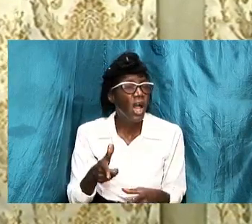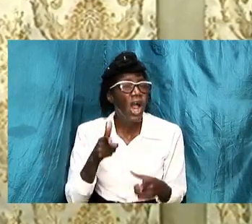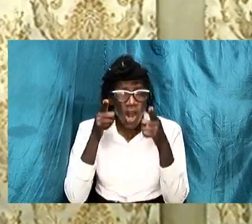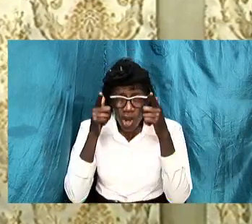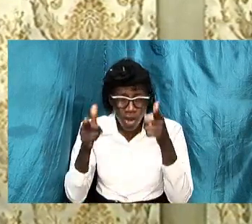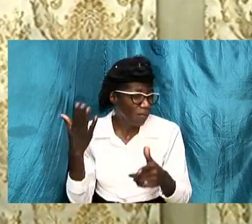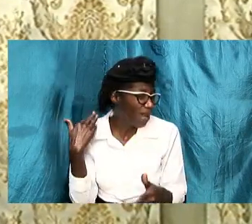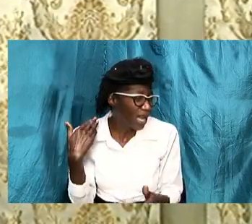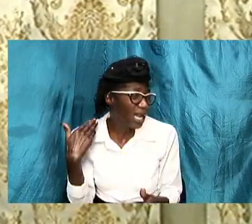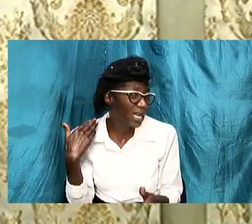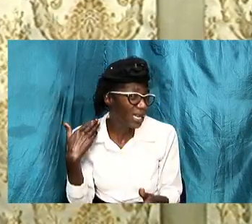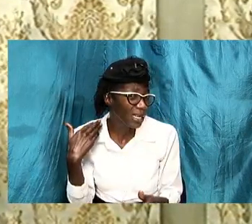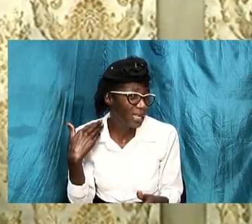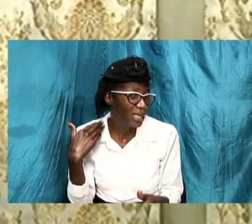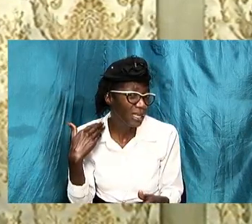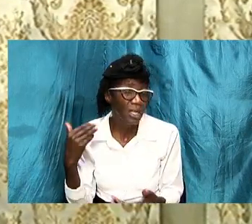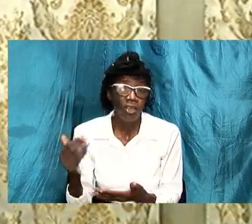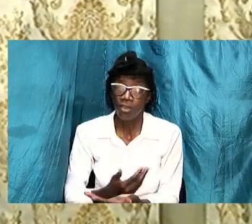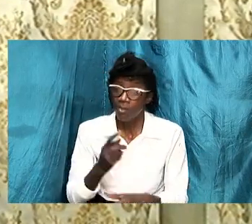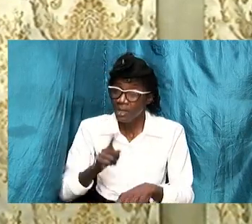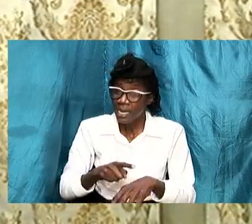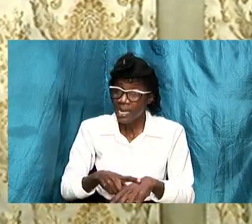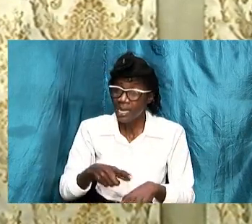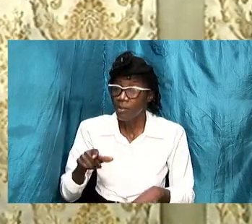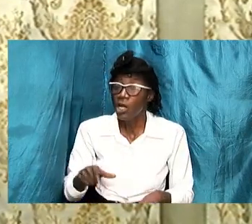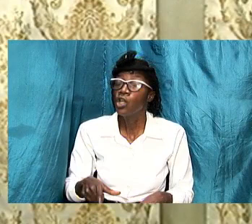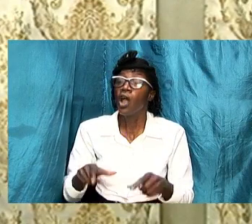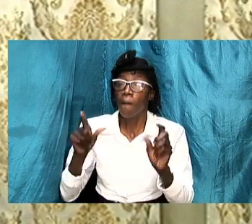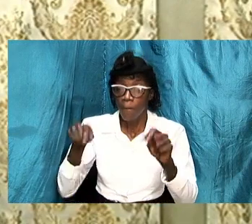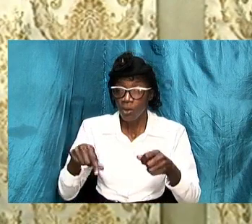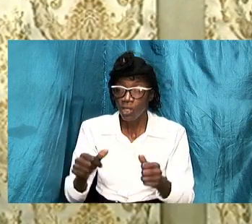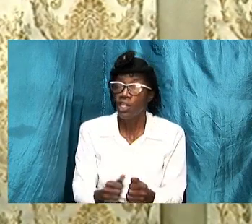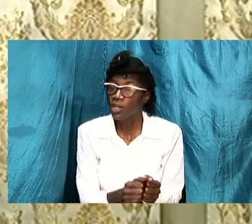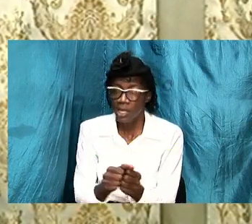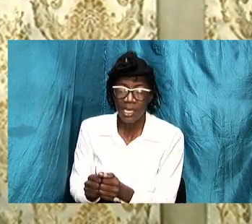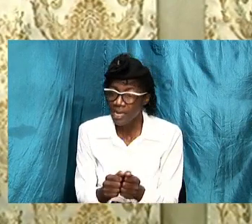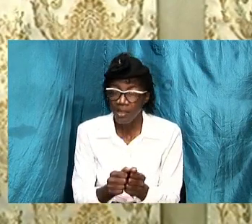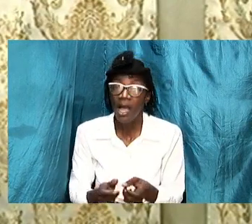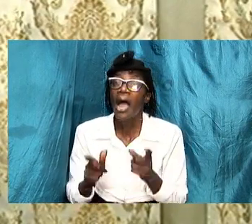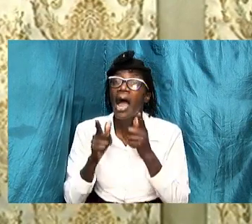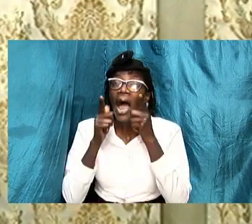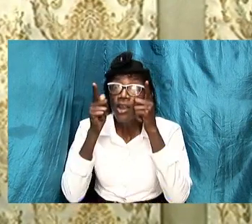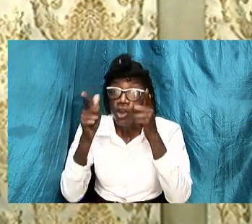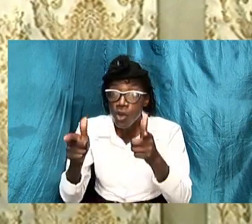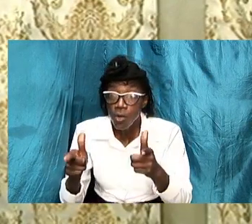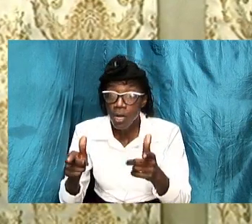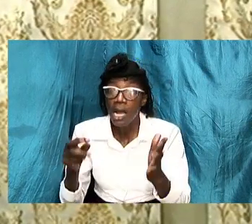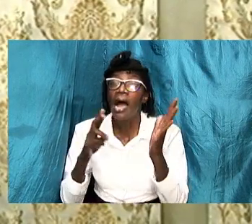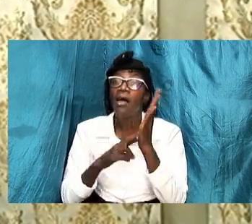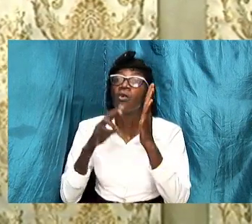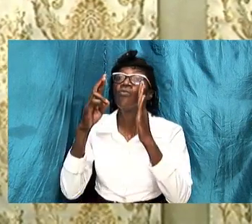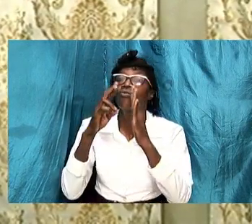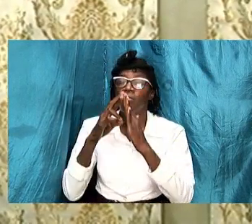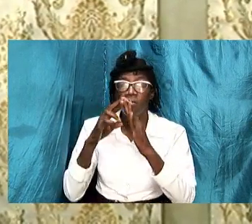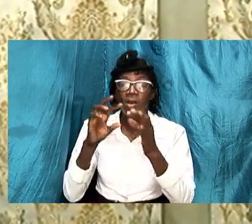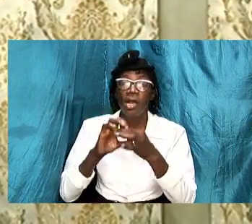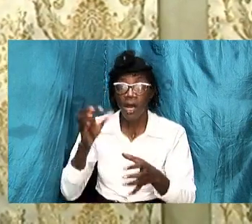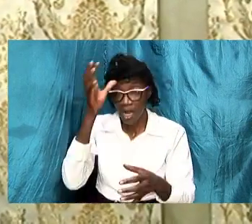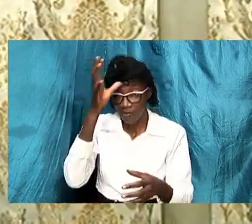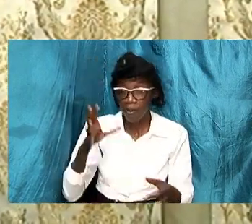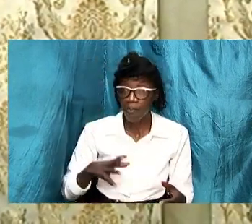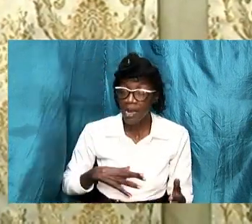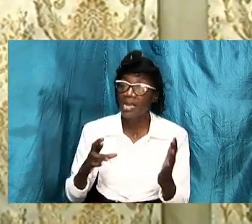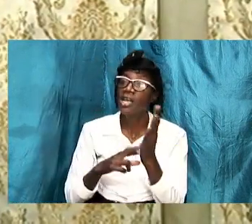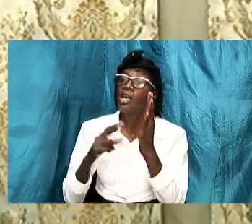on we will put it together in tabular form and we will look at the role of the man and we will also look at the